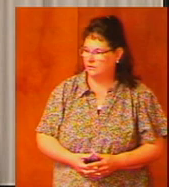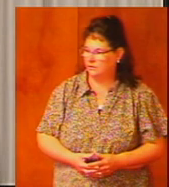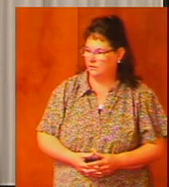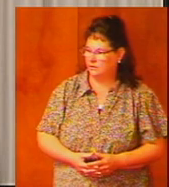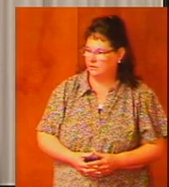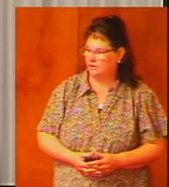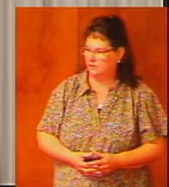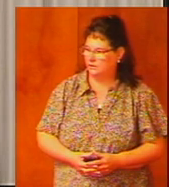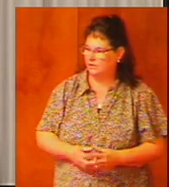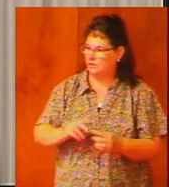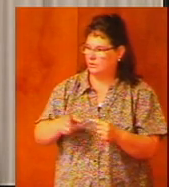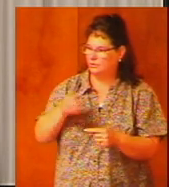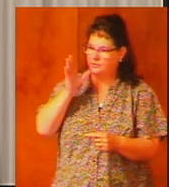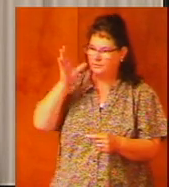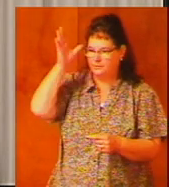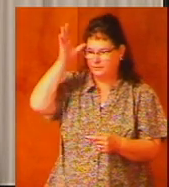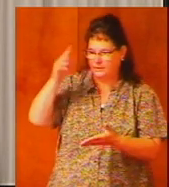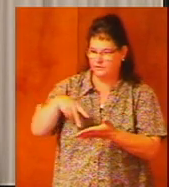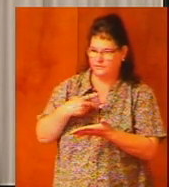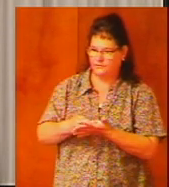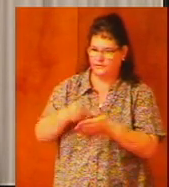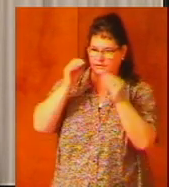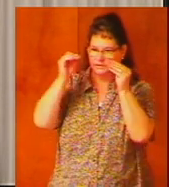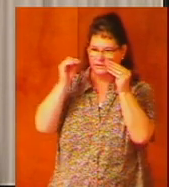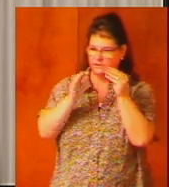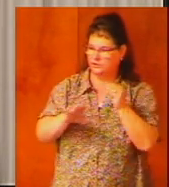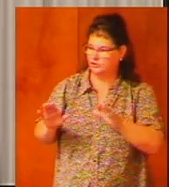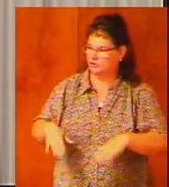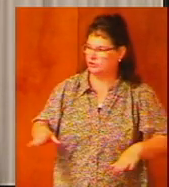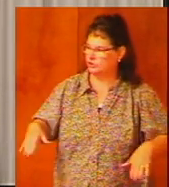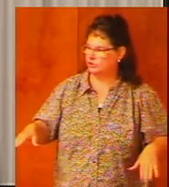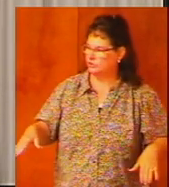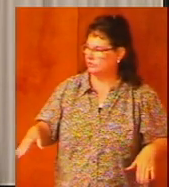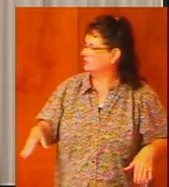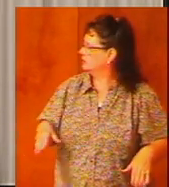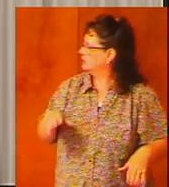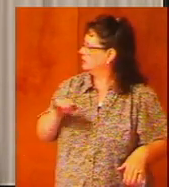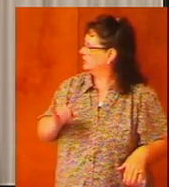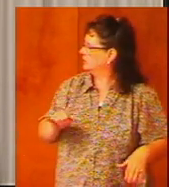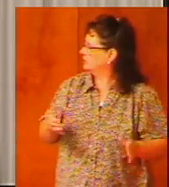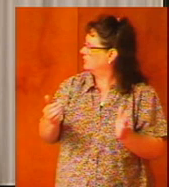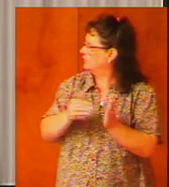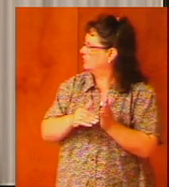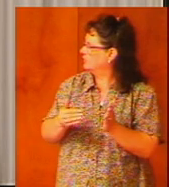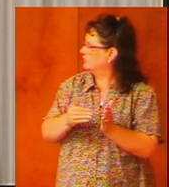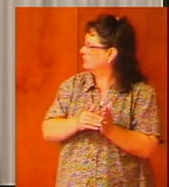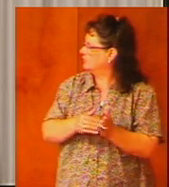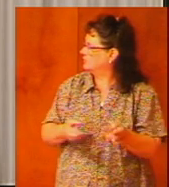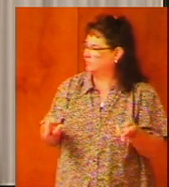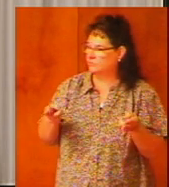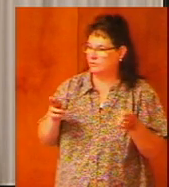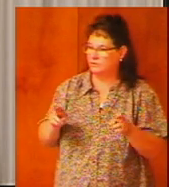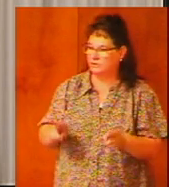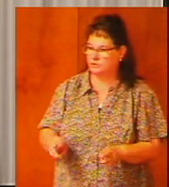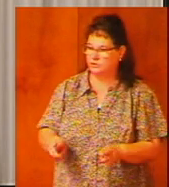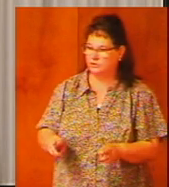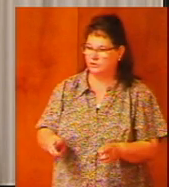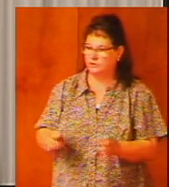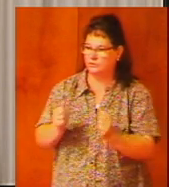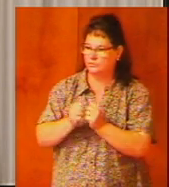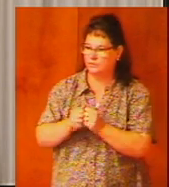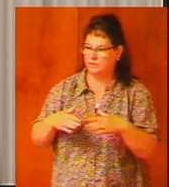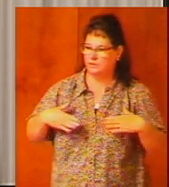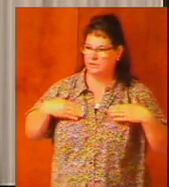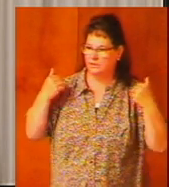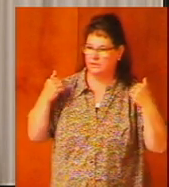when parents fail to teach their children that often results in